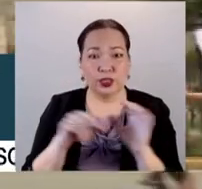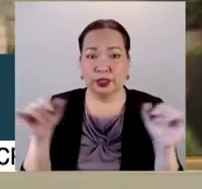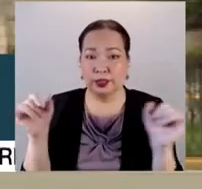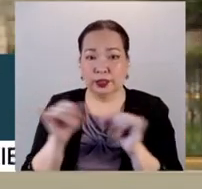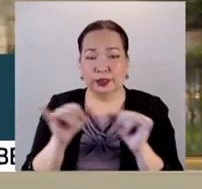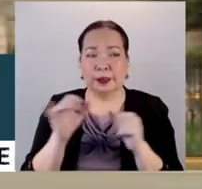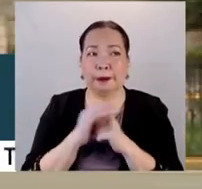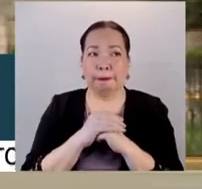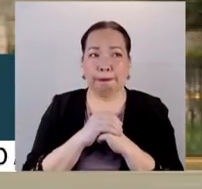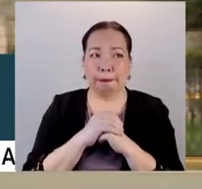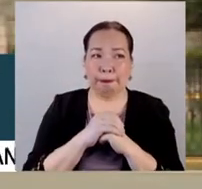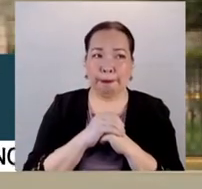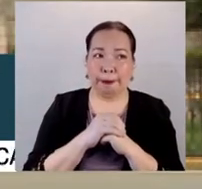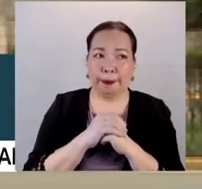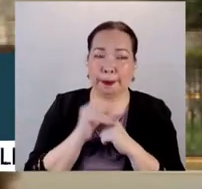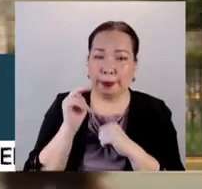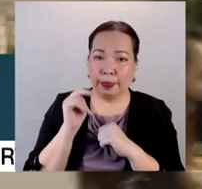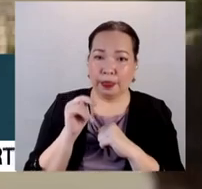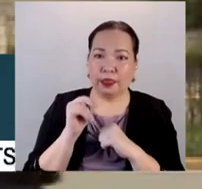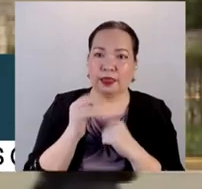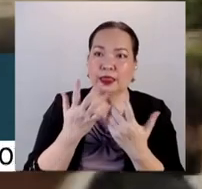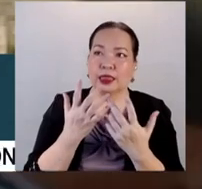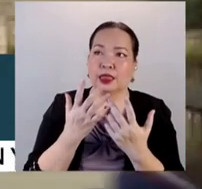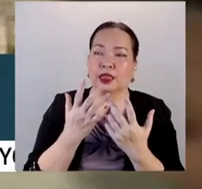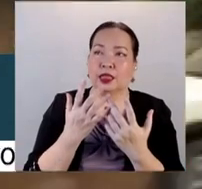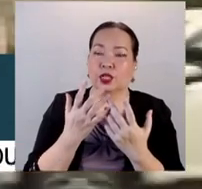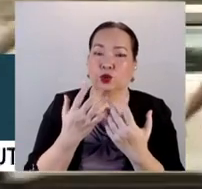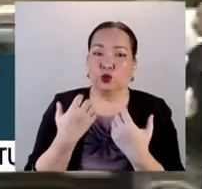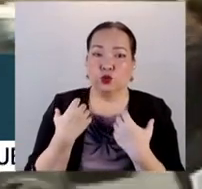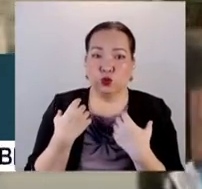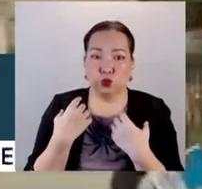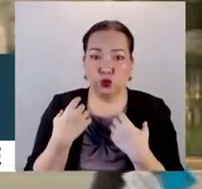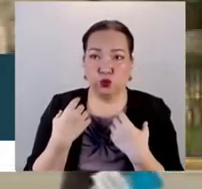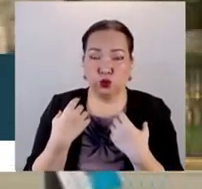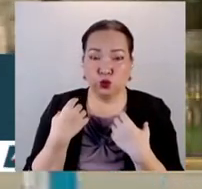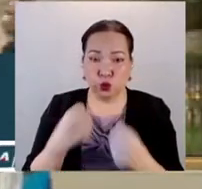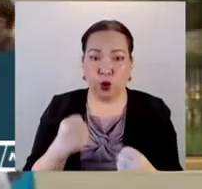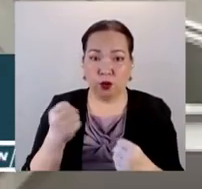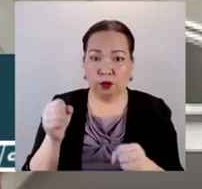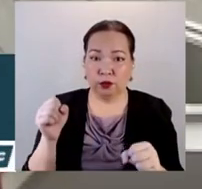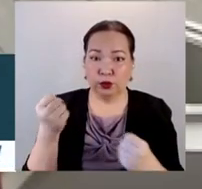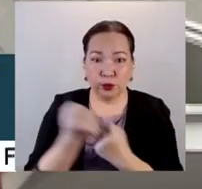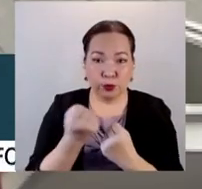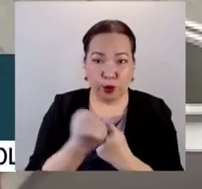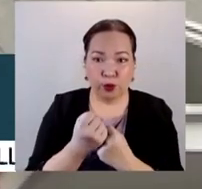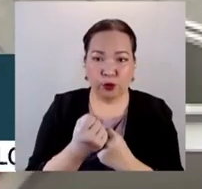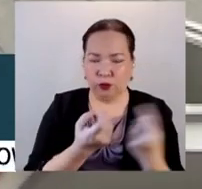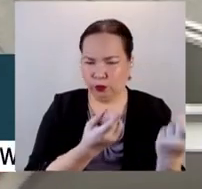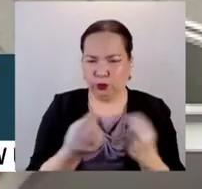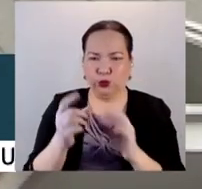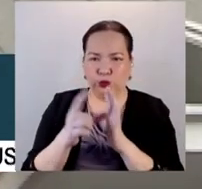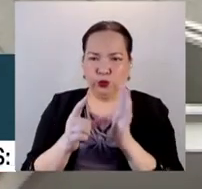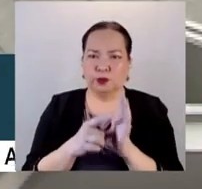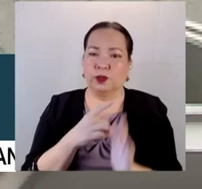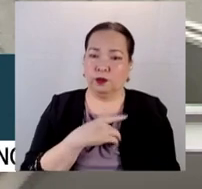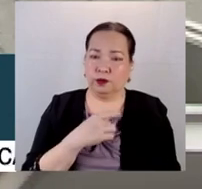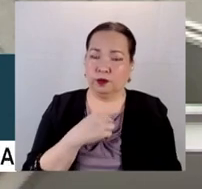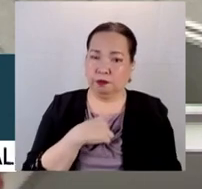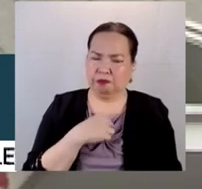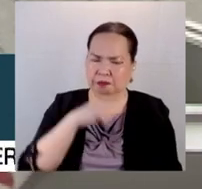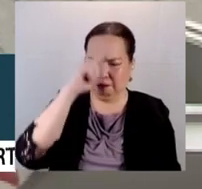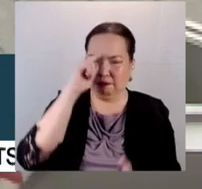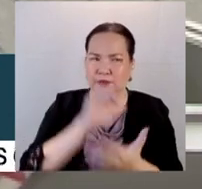we will be needing the teeth to implement these laws. Ako naman po naniniwala ako na napakaganda ng agenda